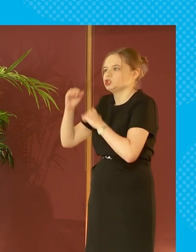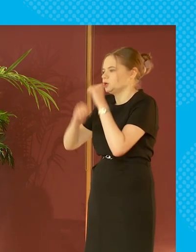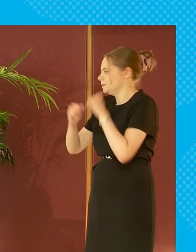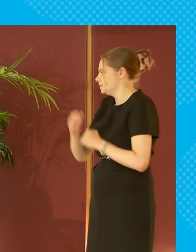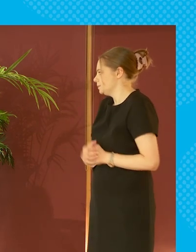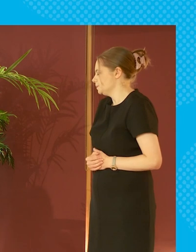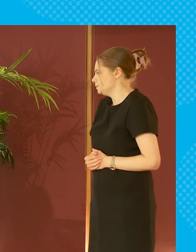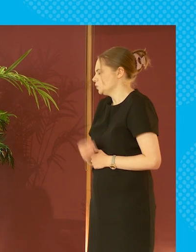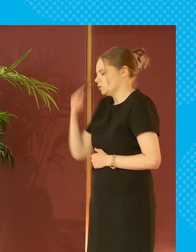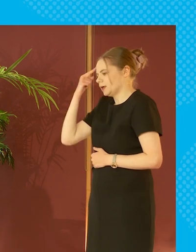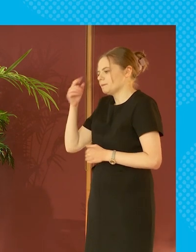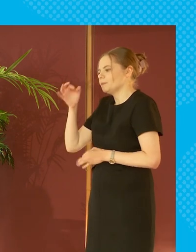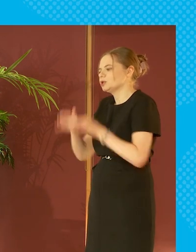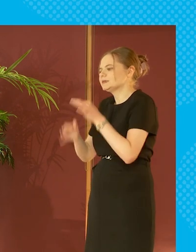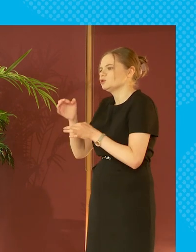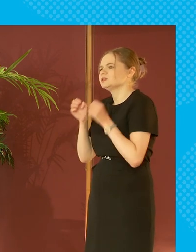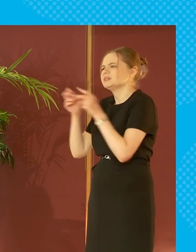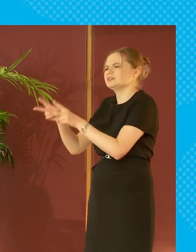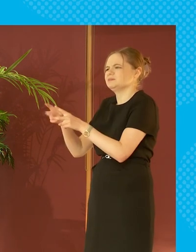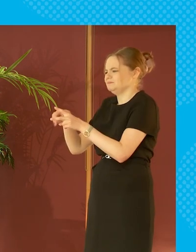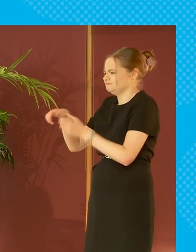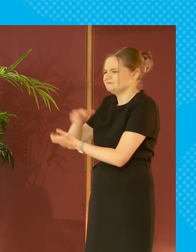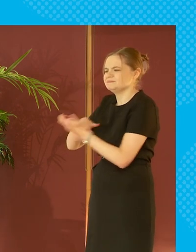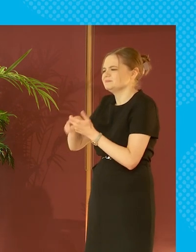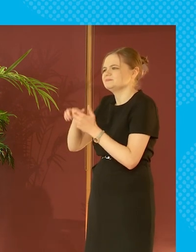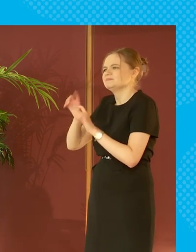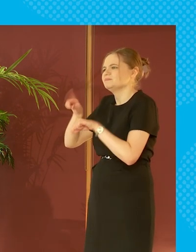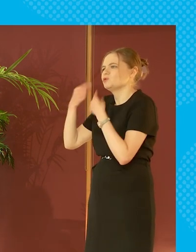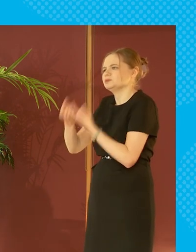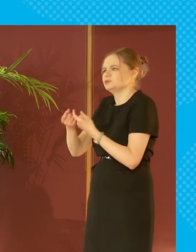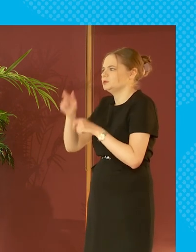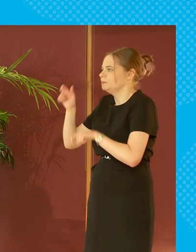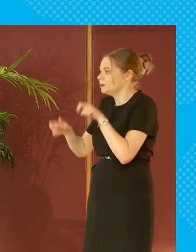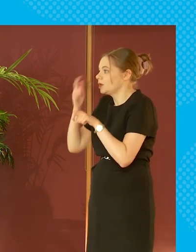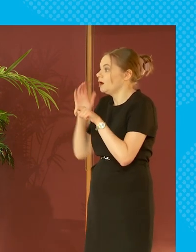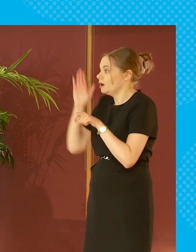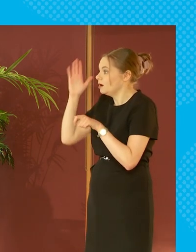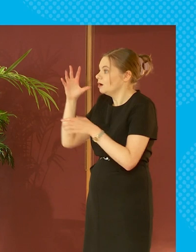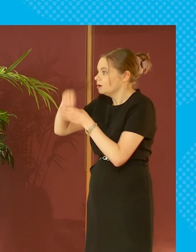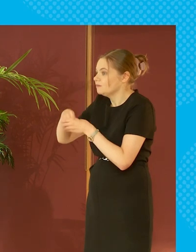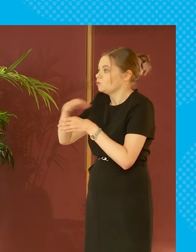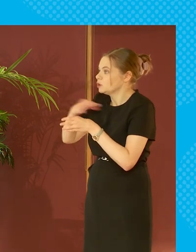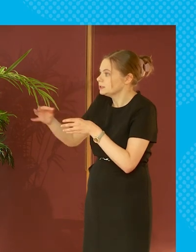even just again the political system makes it almost impossible for people to become educated or to